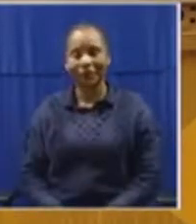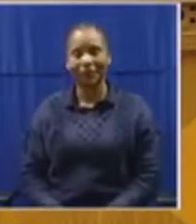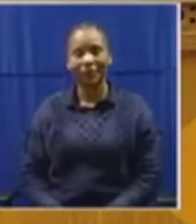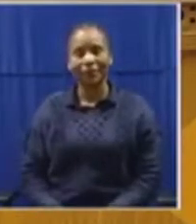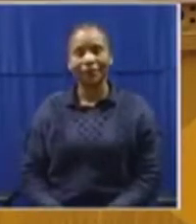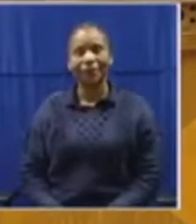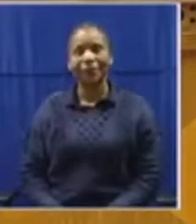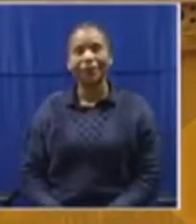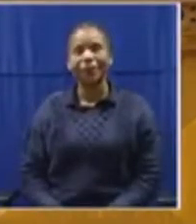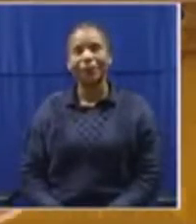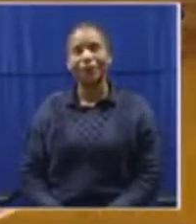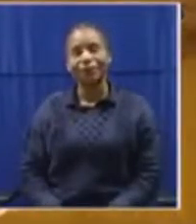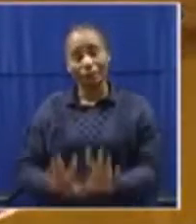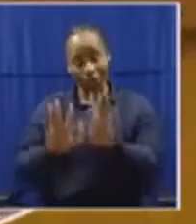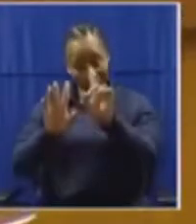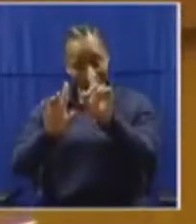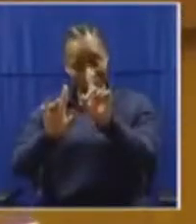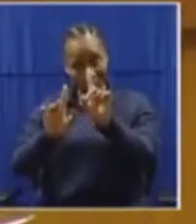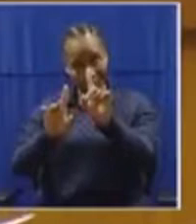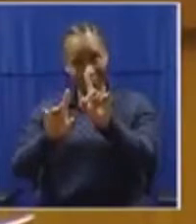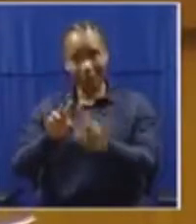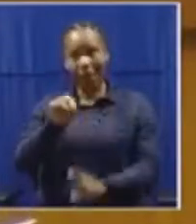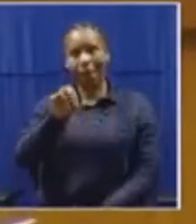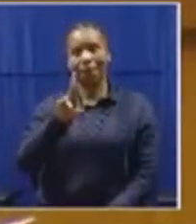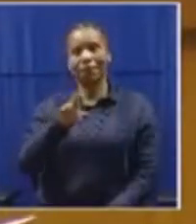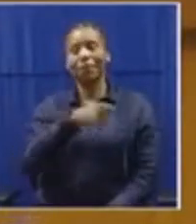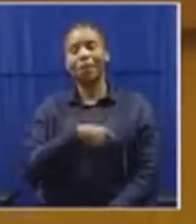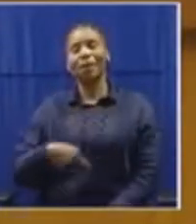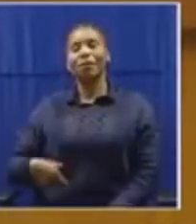Mr. President. Honorable Speaker,